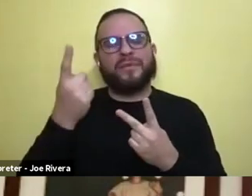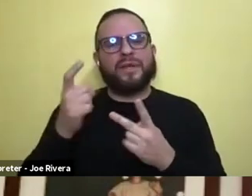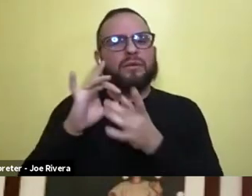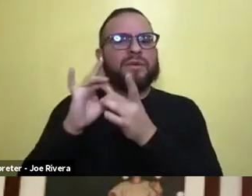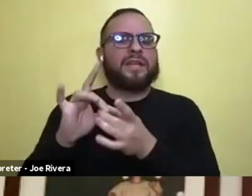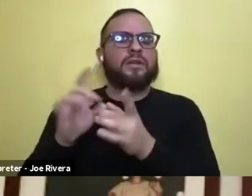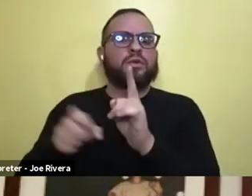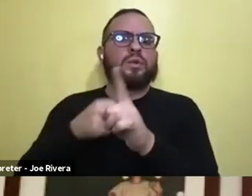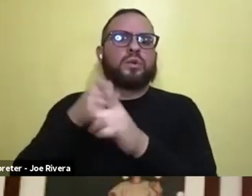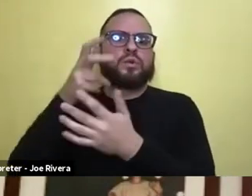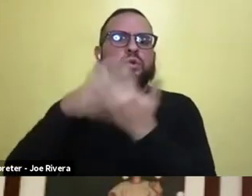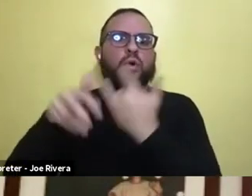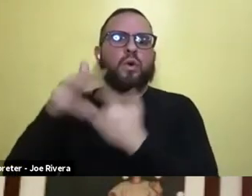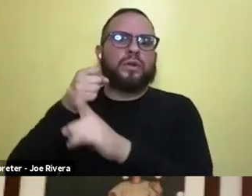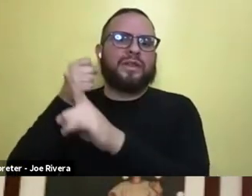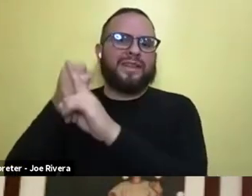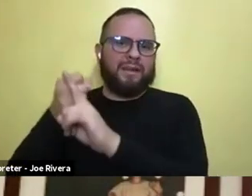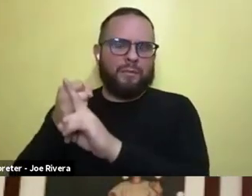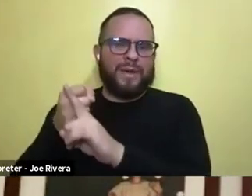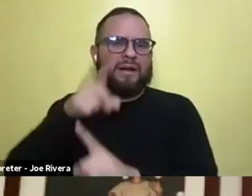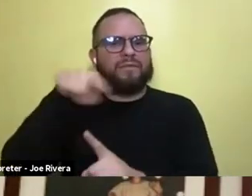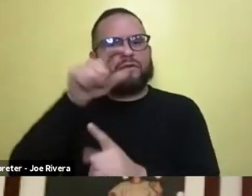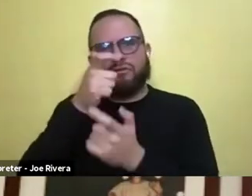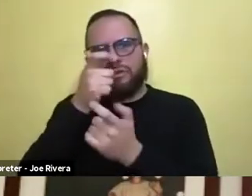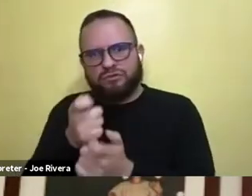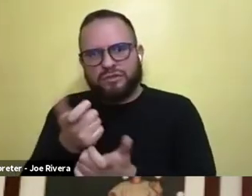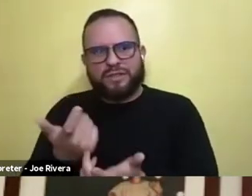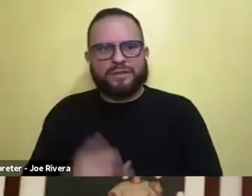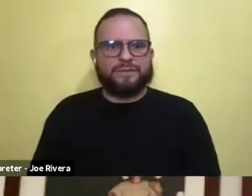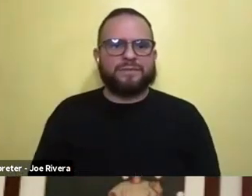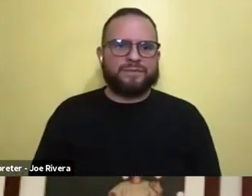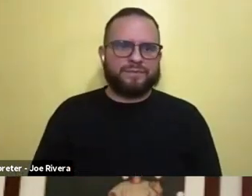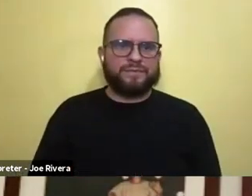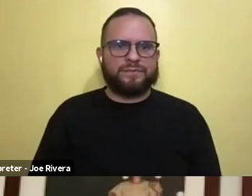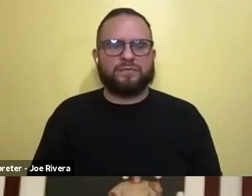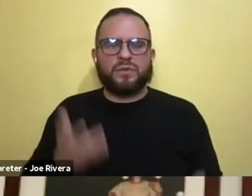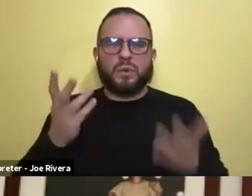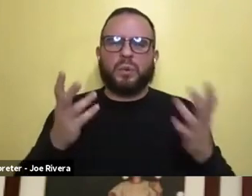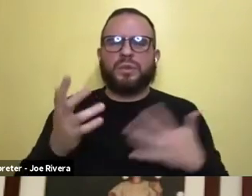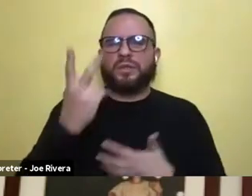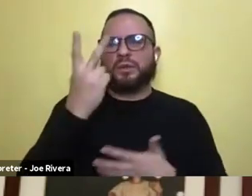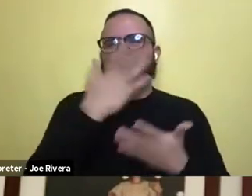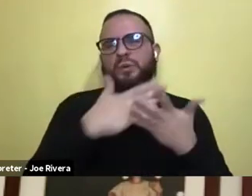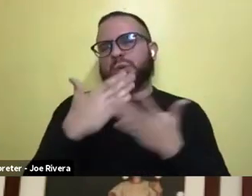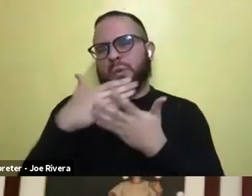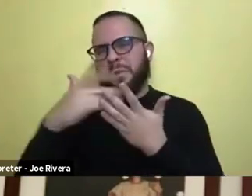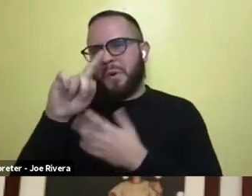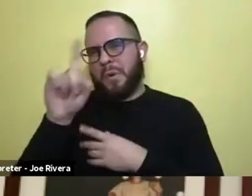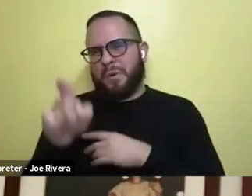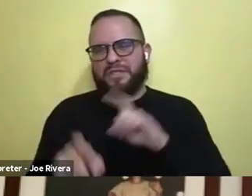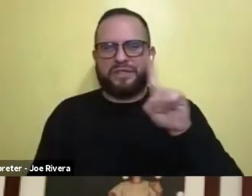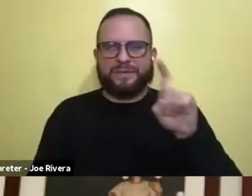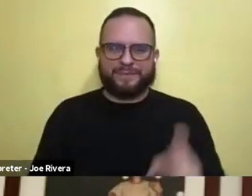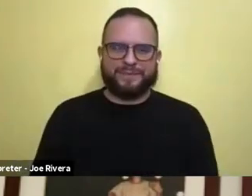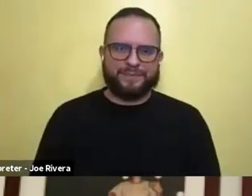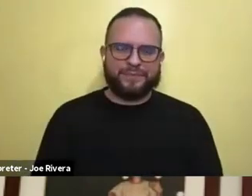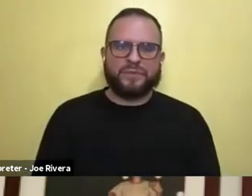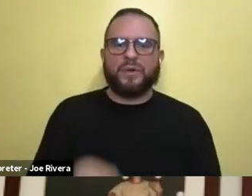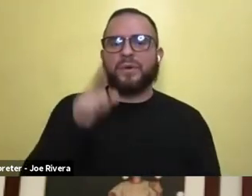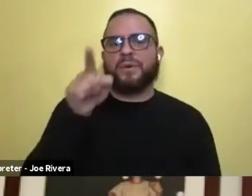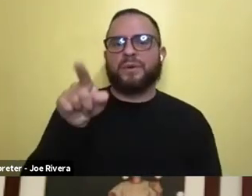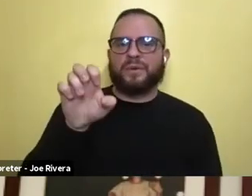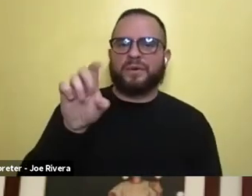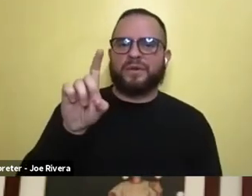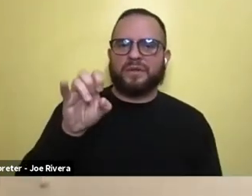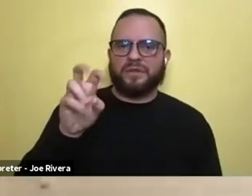you know, realm that you're, you're interested in? So it's kind of like a two-part, you know, question. So Edison, I'll, I'll throw it to you first.